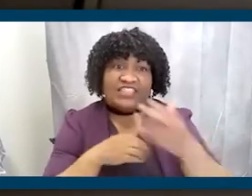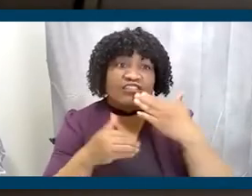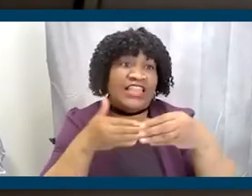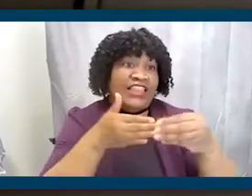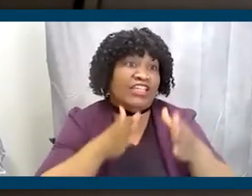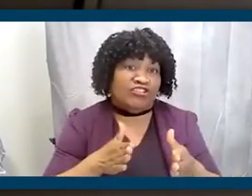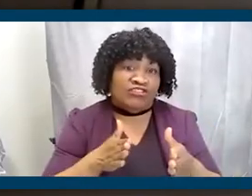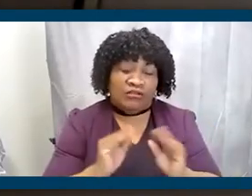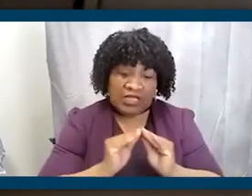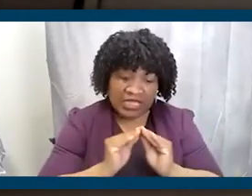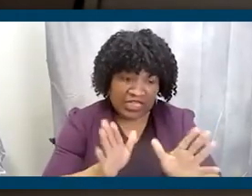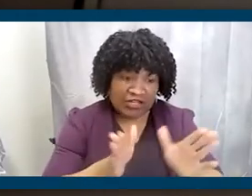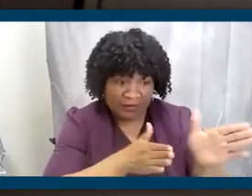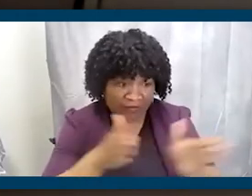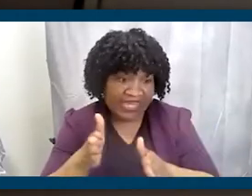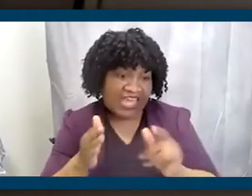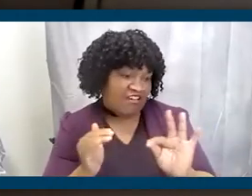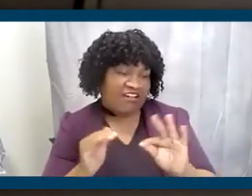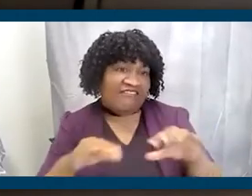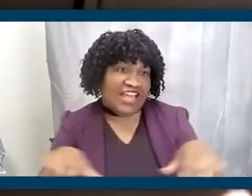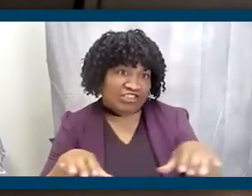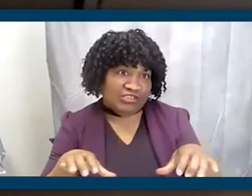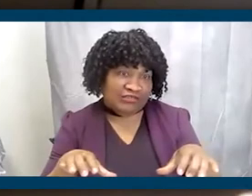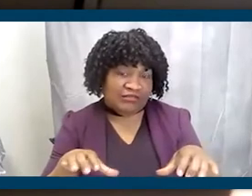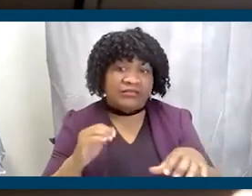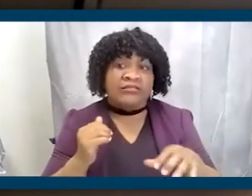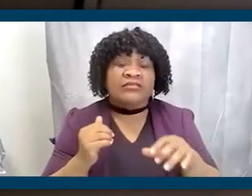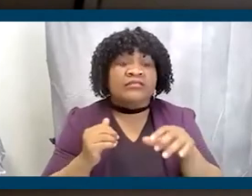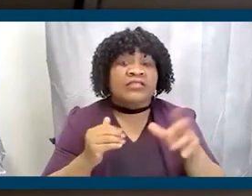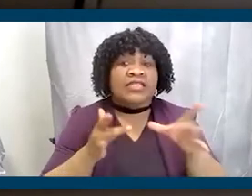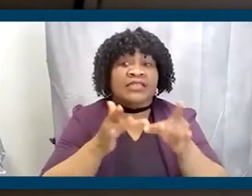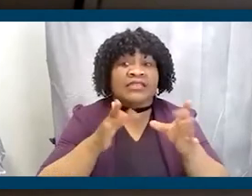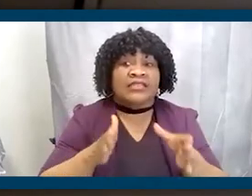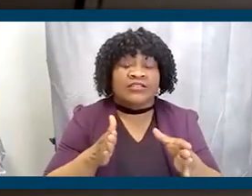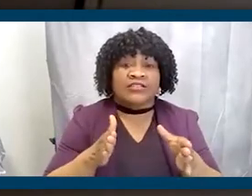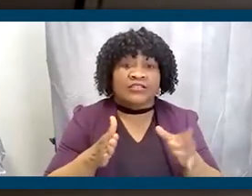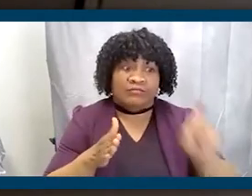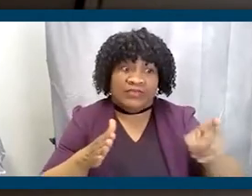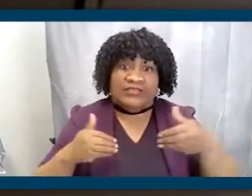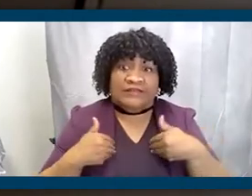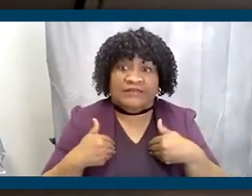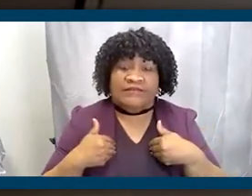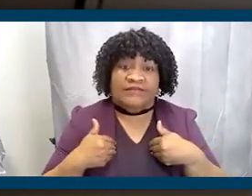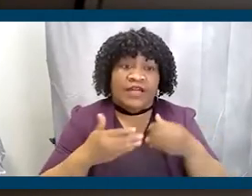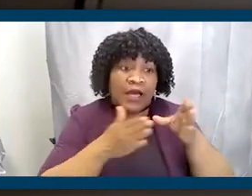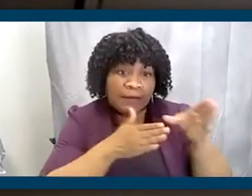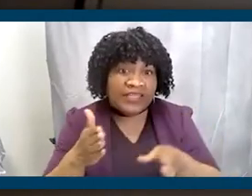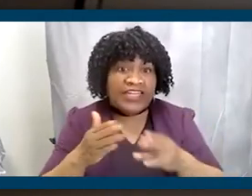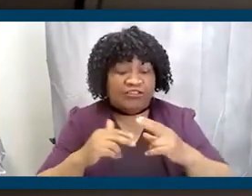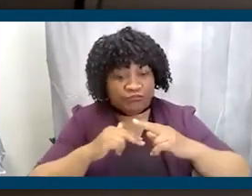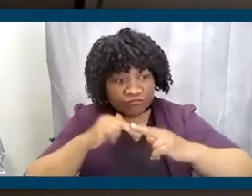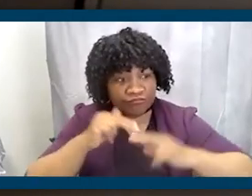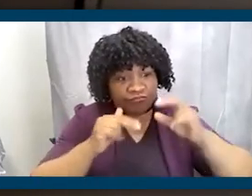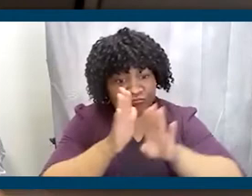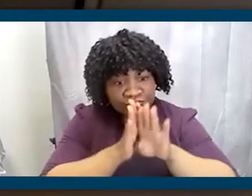have a clear plan of action, um, have a, um, have a, um, a plan to build their leadership,